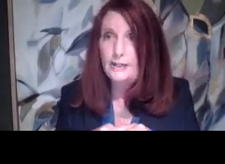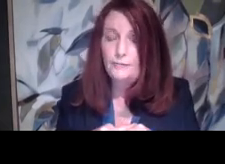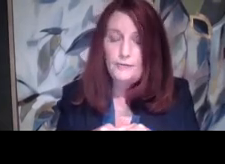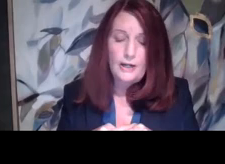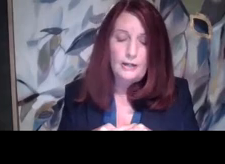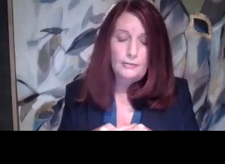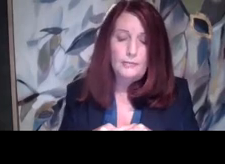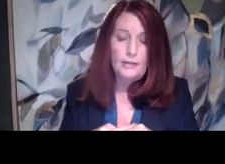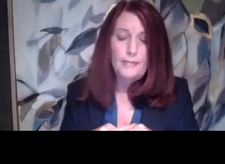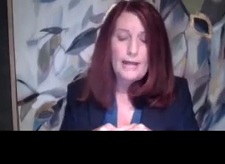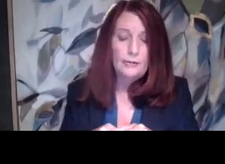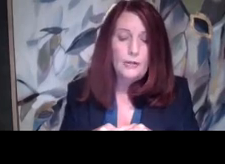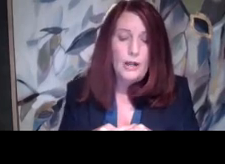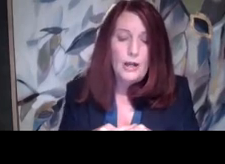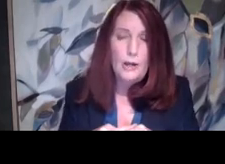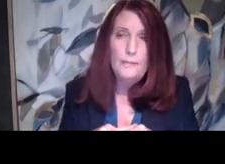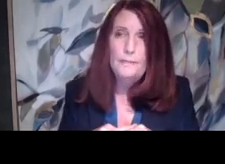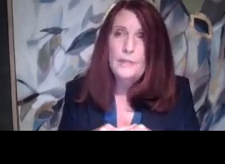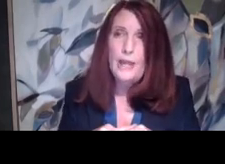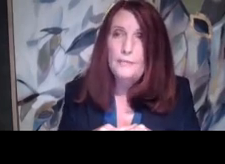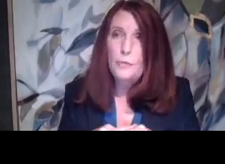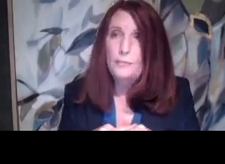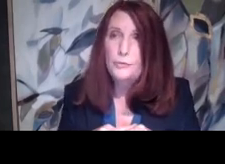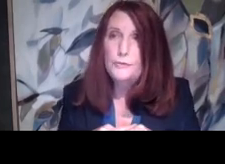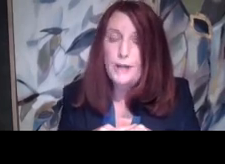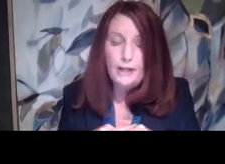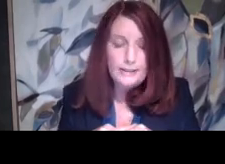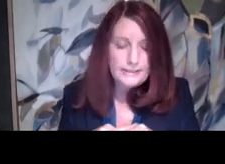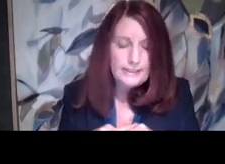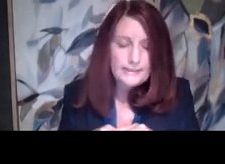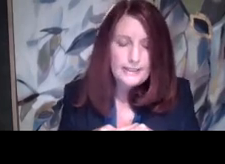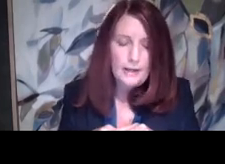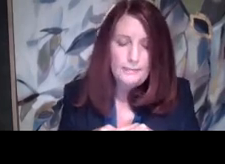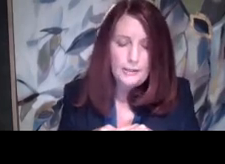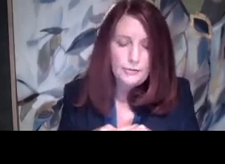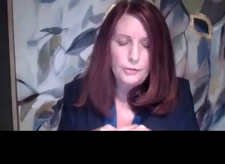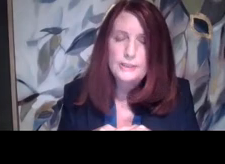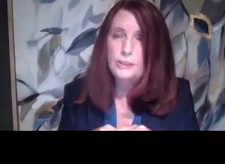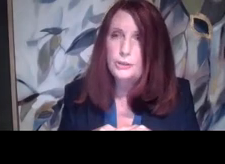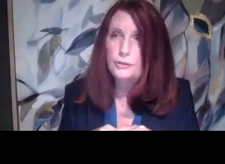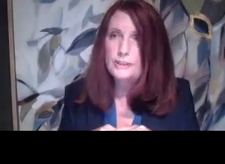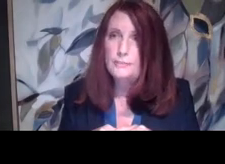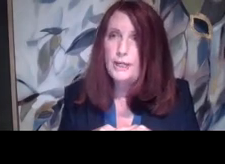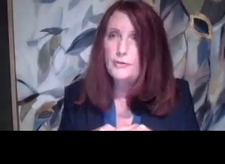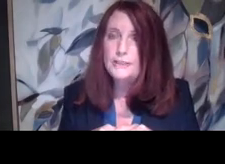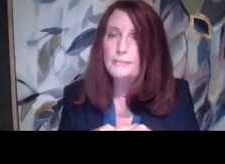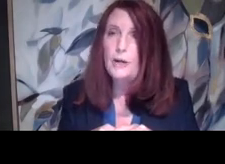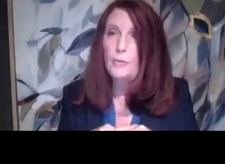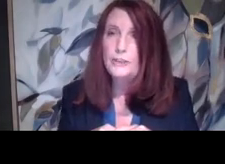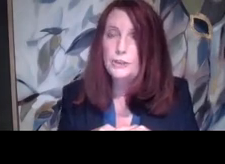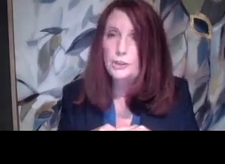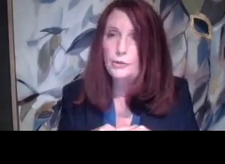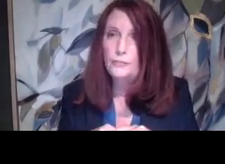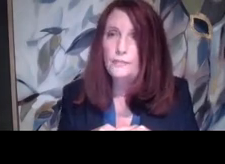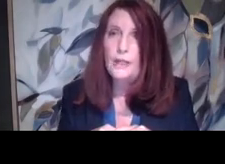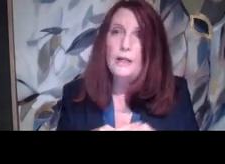with this kind of, uh, matter. Um, have more improved policies, uh, better notice to students and parents about